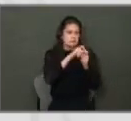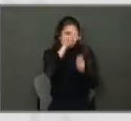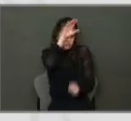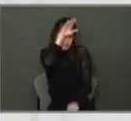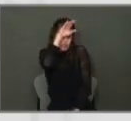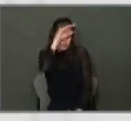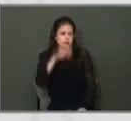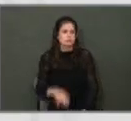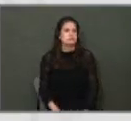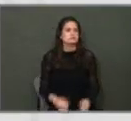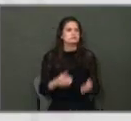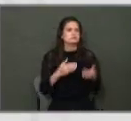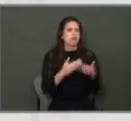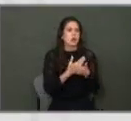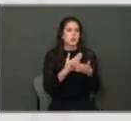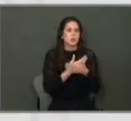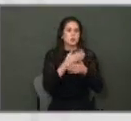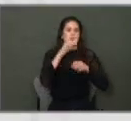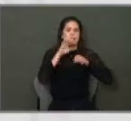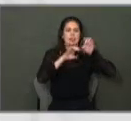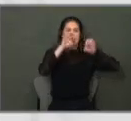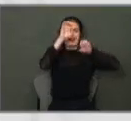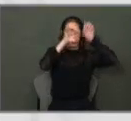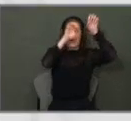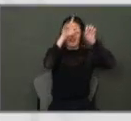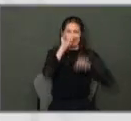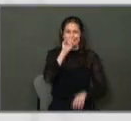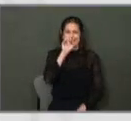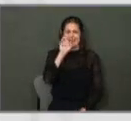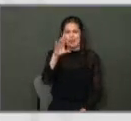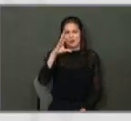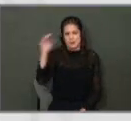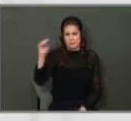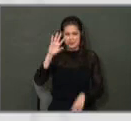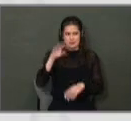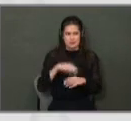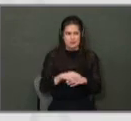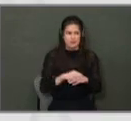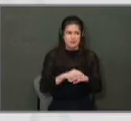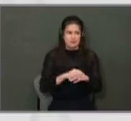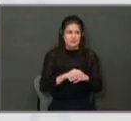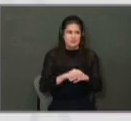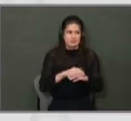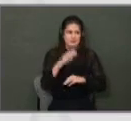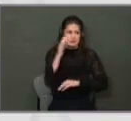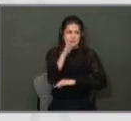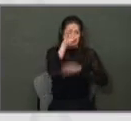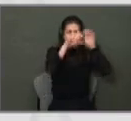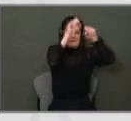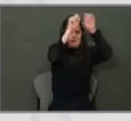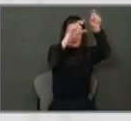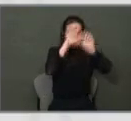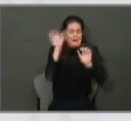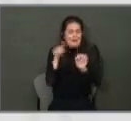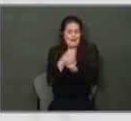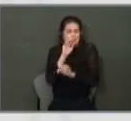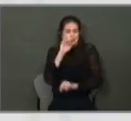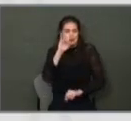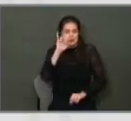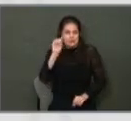budget is a new ladder company that will be added to Fire Station 45 off of 151 behind the Rudy's